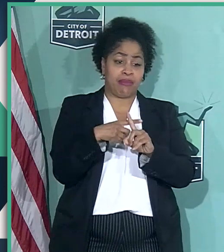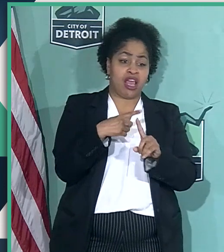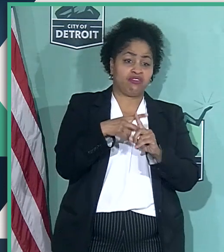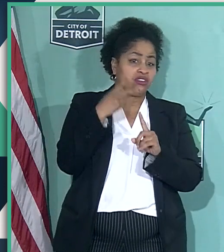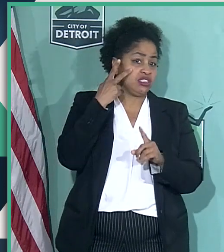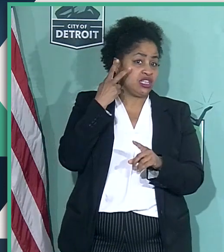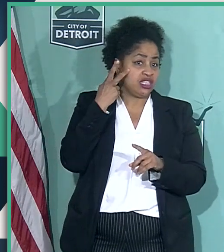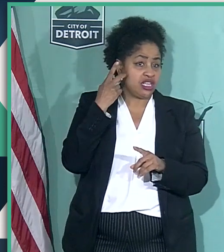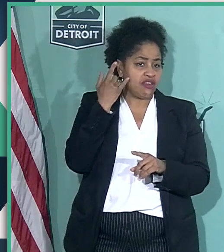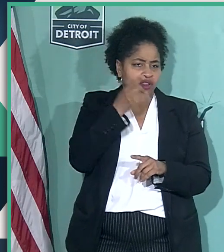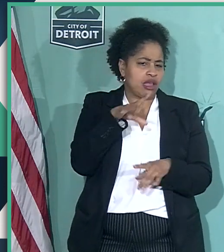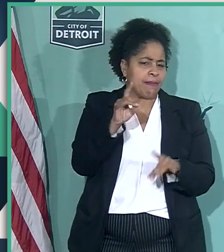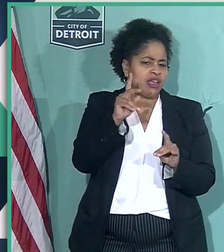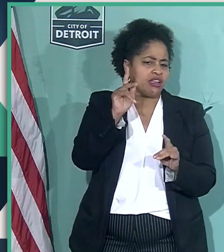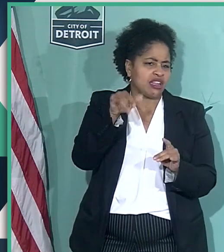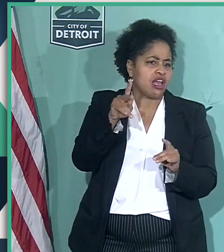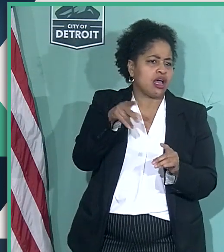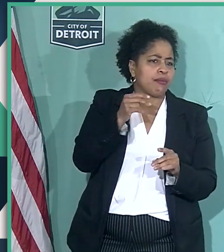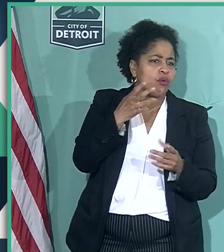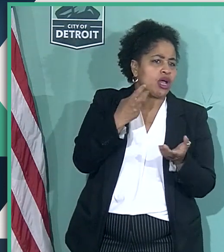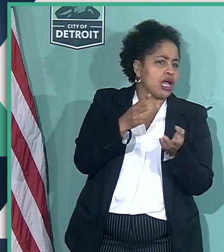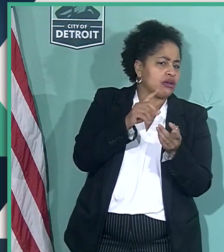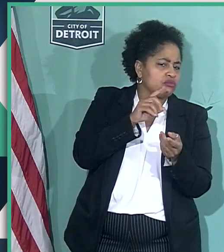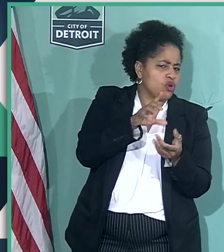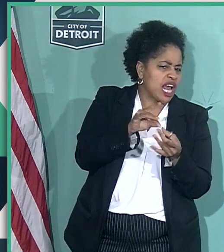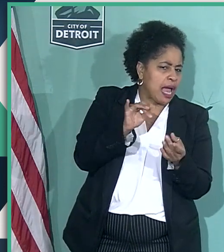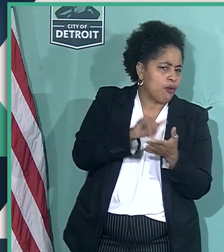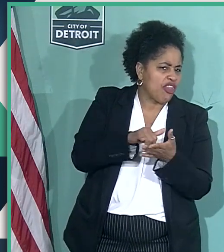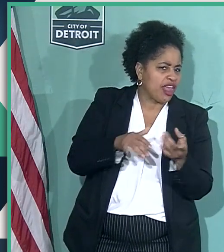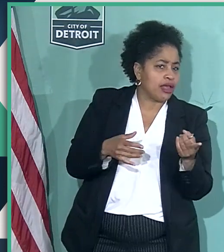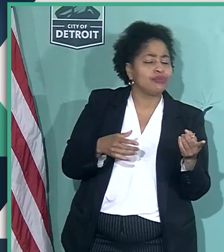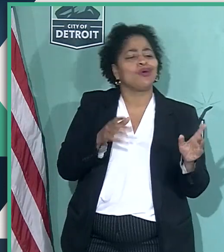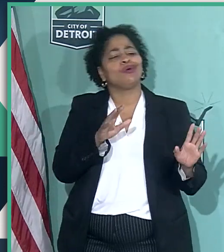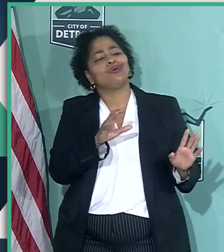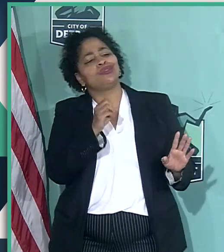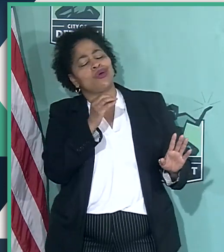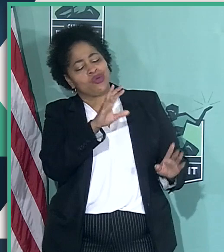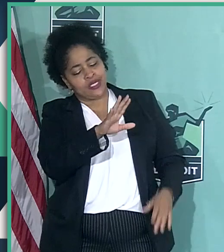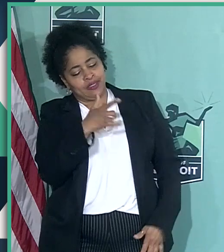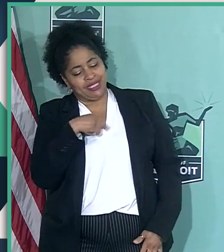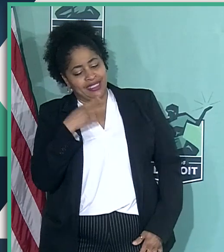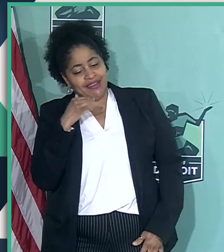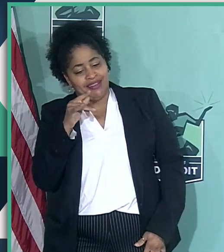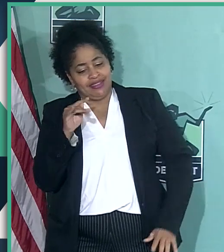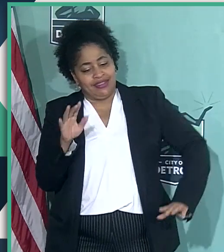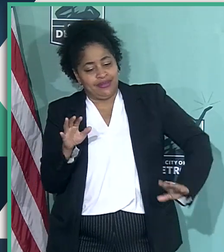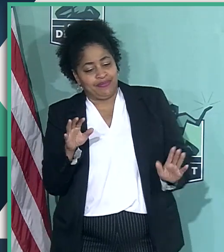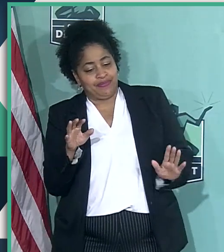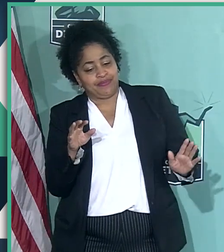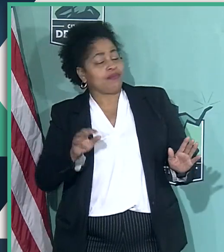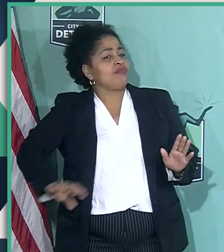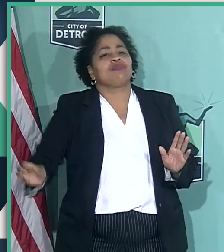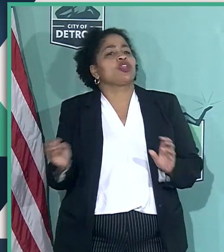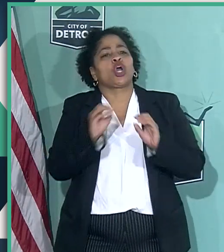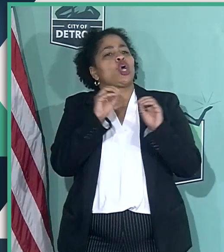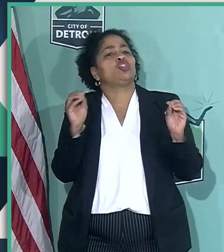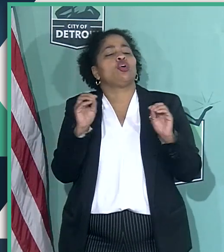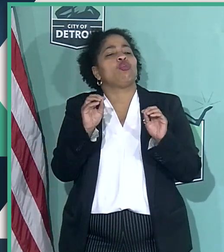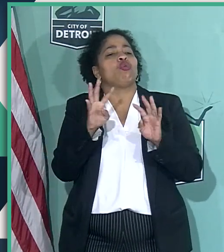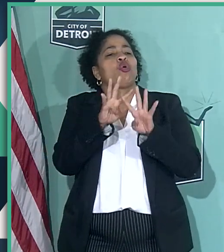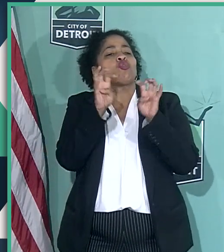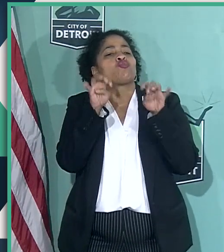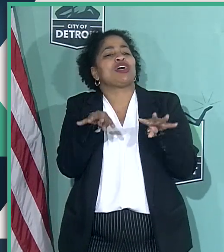picked those up in one. I know if you would comment on that. So, let me just say this. There's no question about false